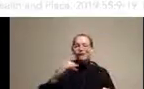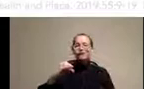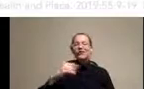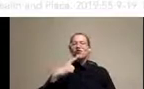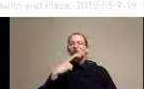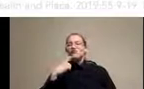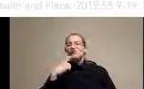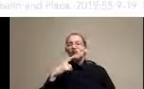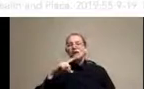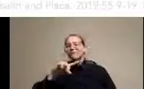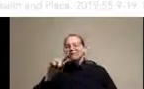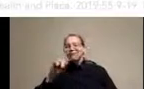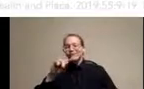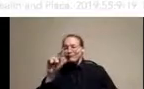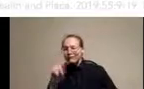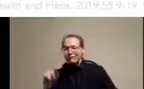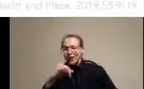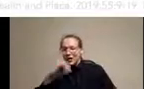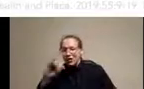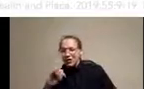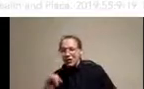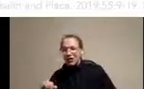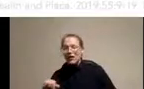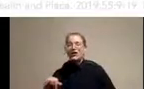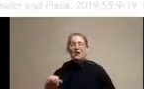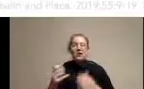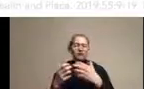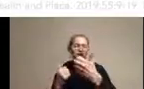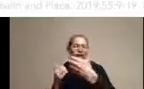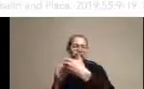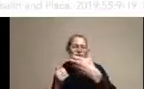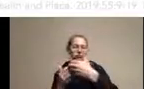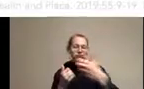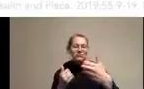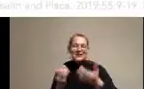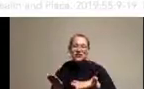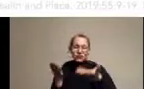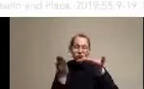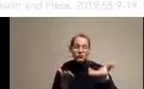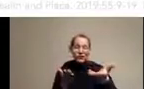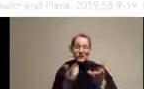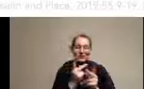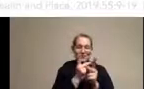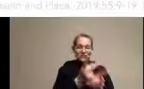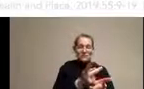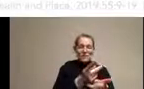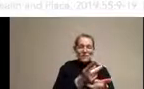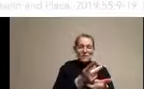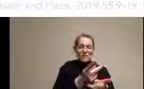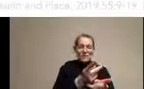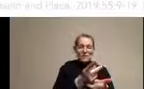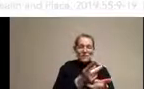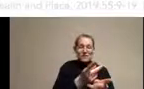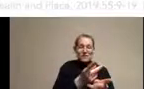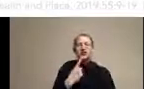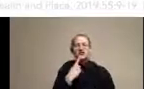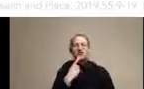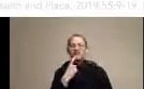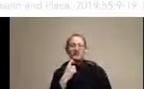government recommend bankers would lend money and then red where they would recommend not to lend money. And of course, the red were areas where African Americans lived.